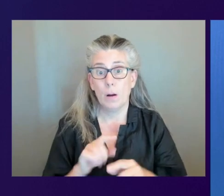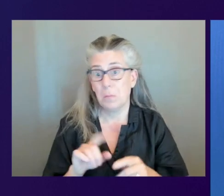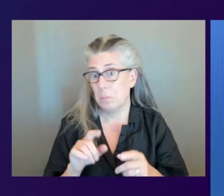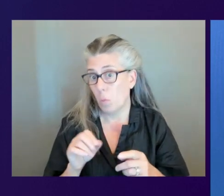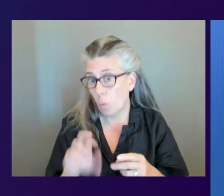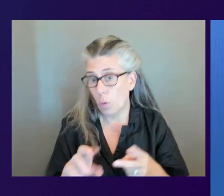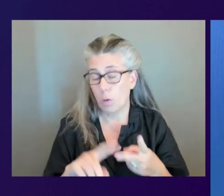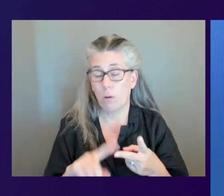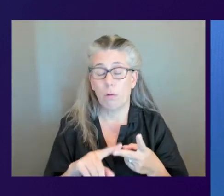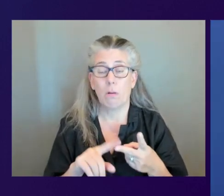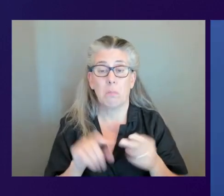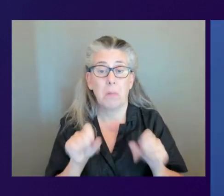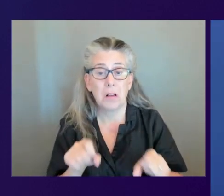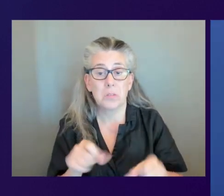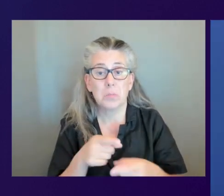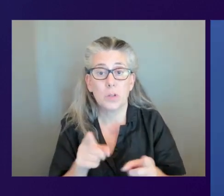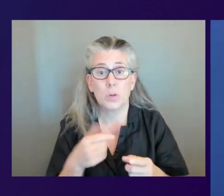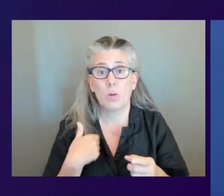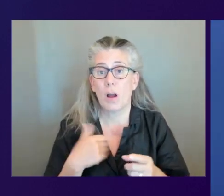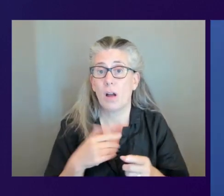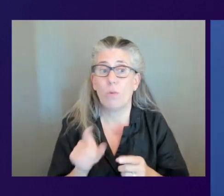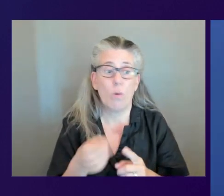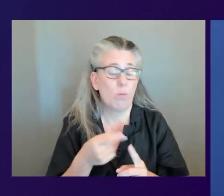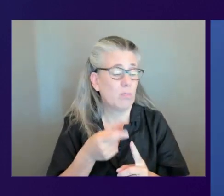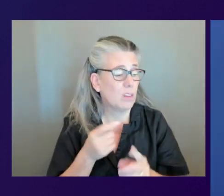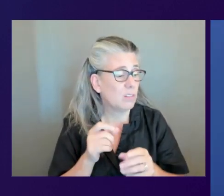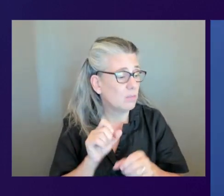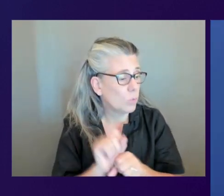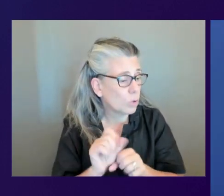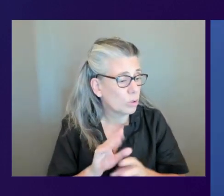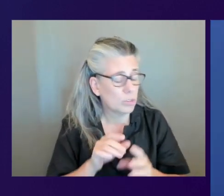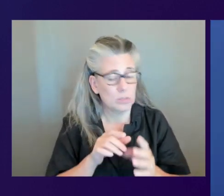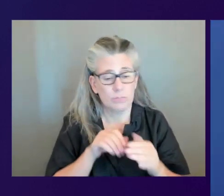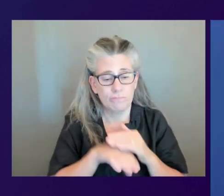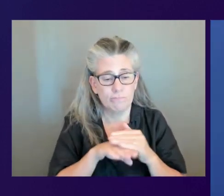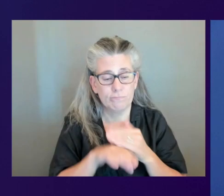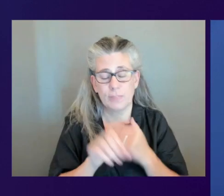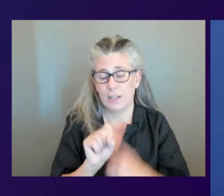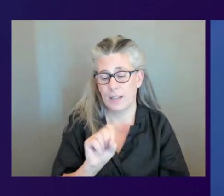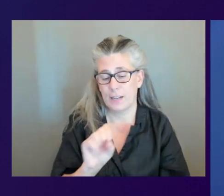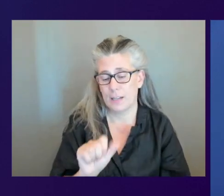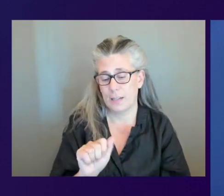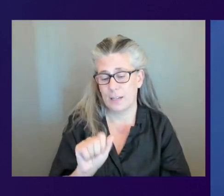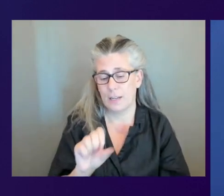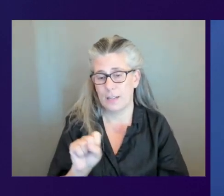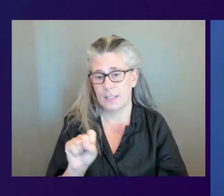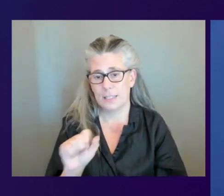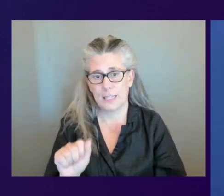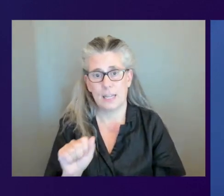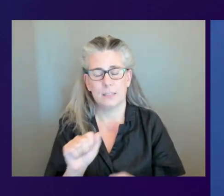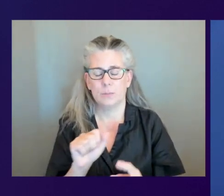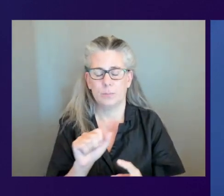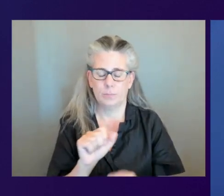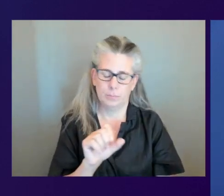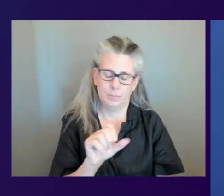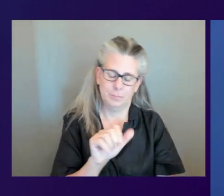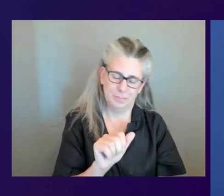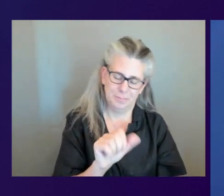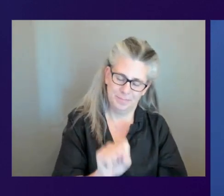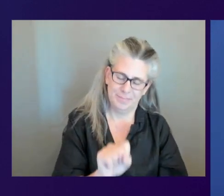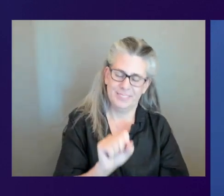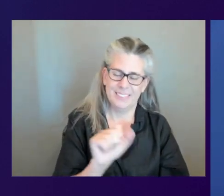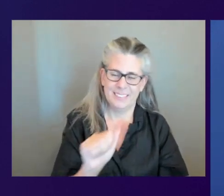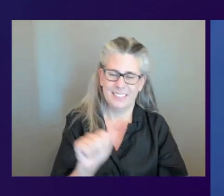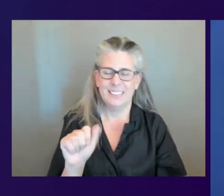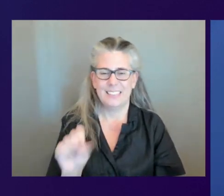require access to a SAS application or, or a set of SAS applications, or maybe a portal running behind the firewall